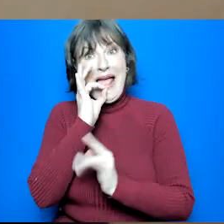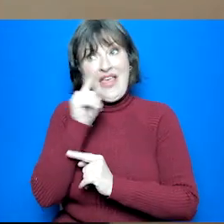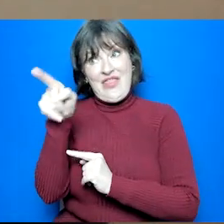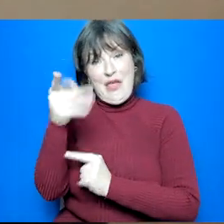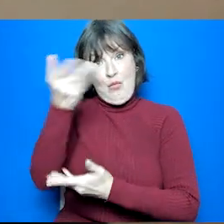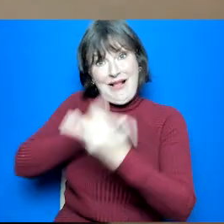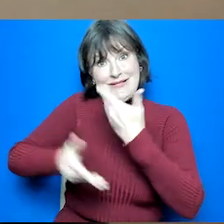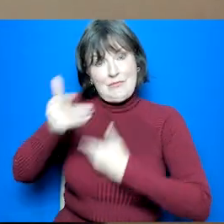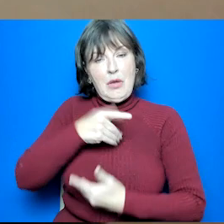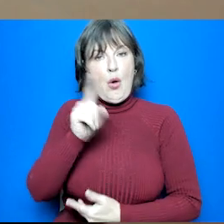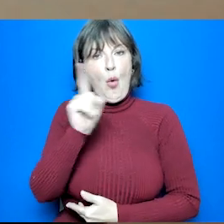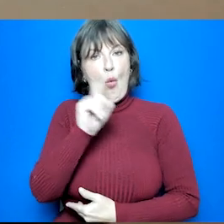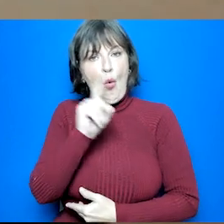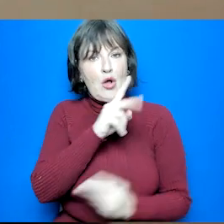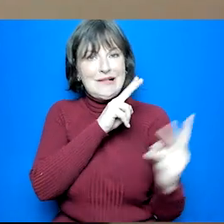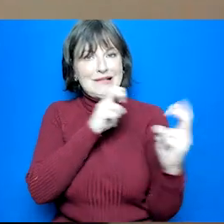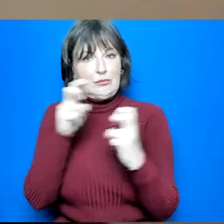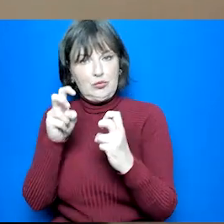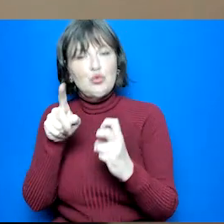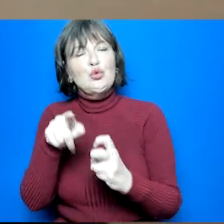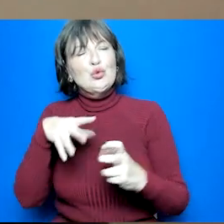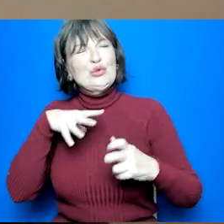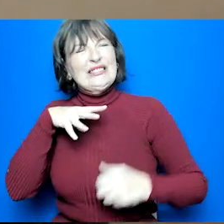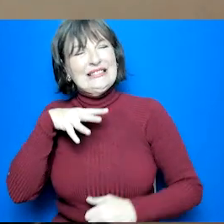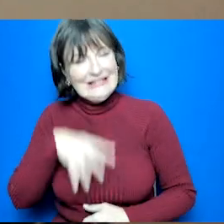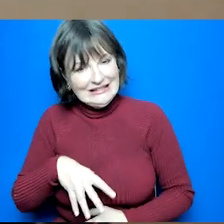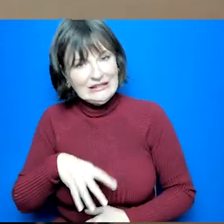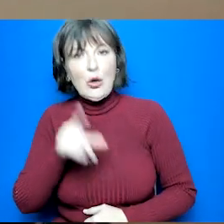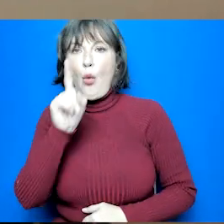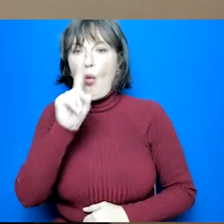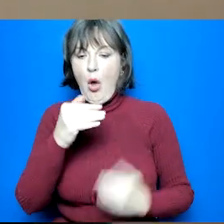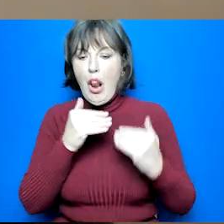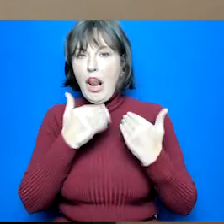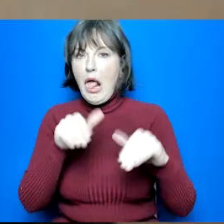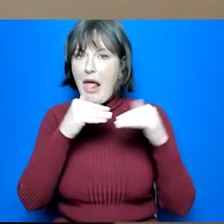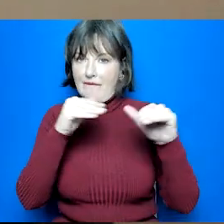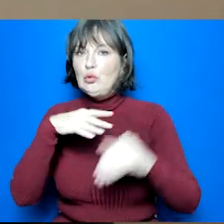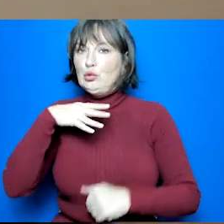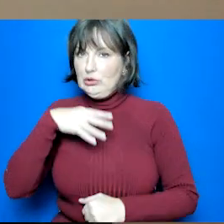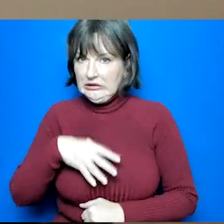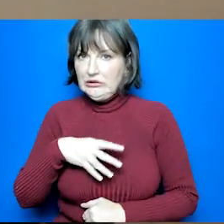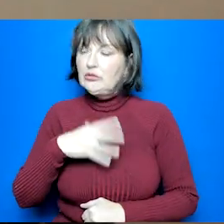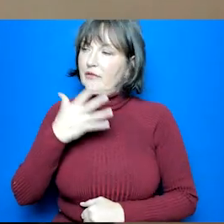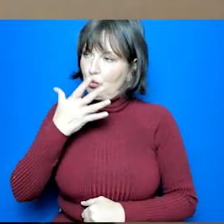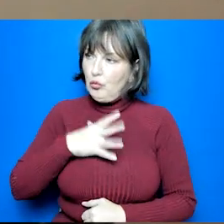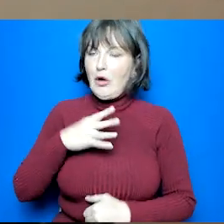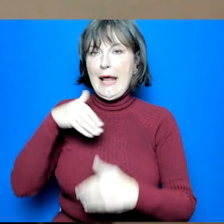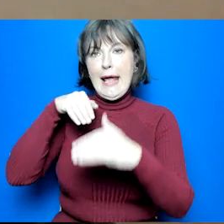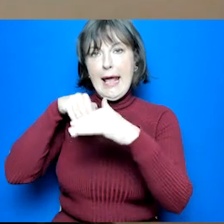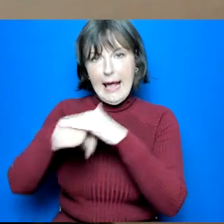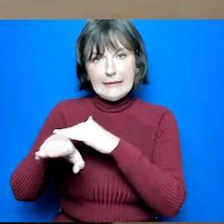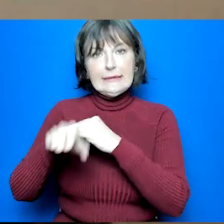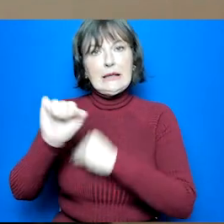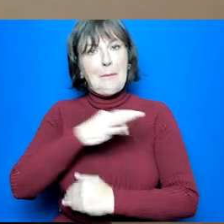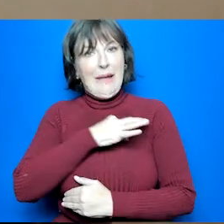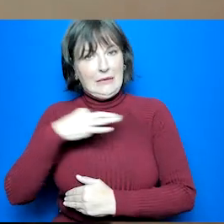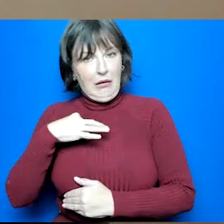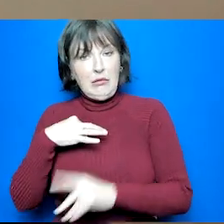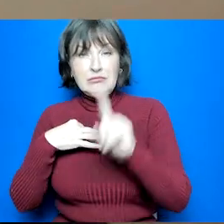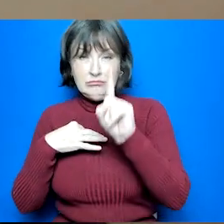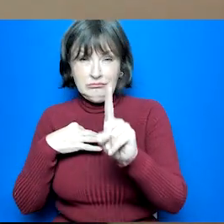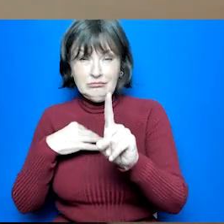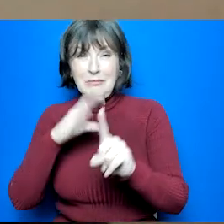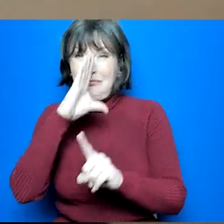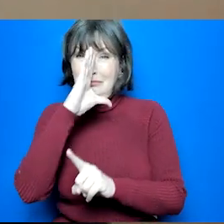requirements and they'll specify exactly what they're looking for very clearly laid out but it's really important to know that medical courses